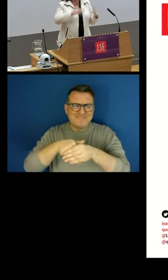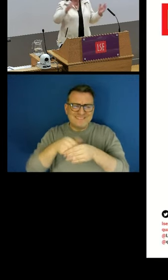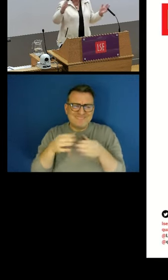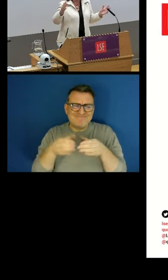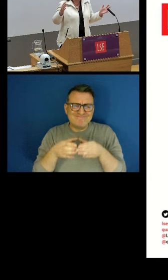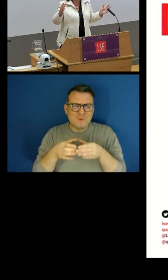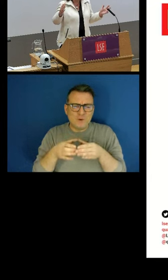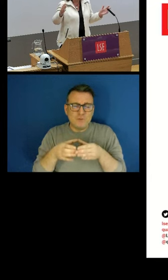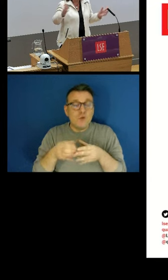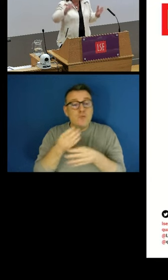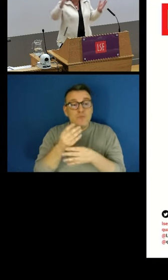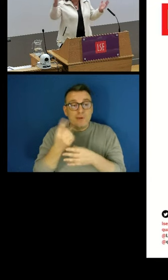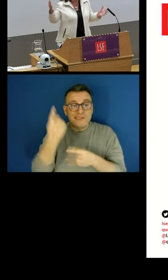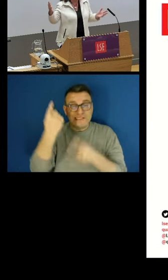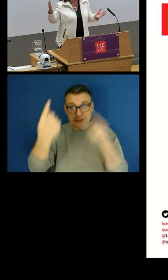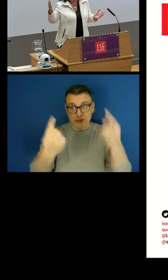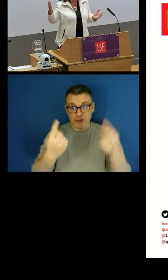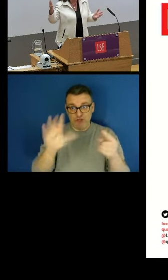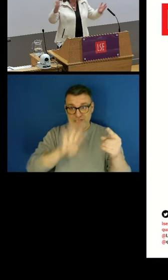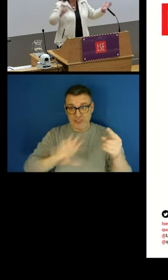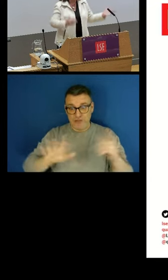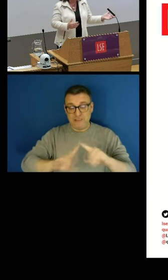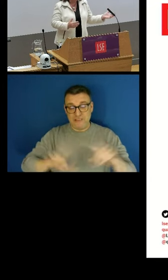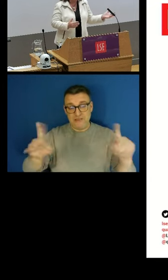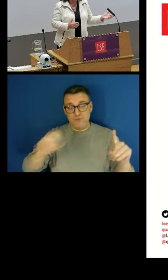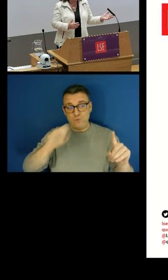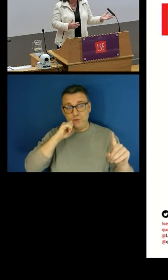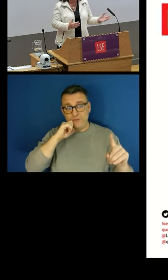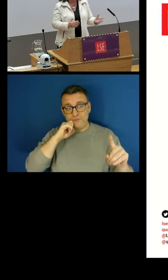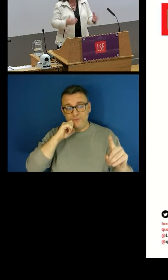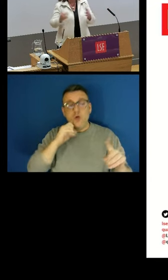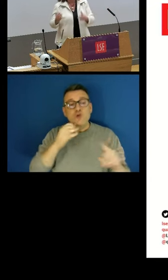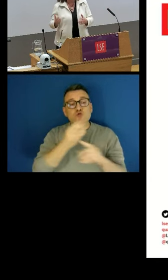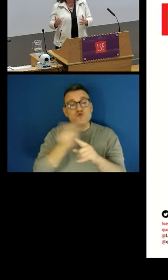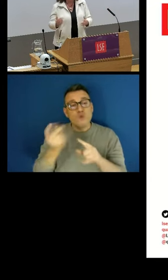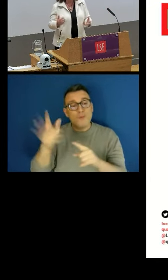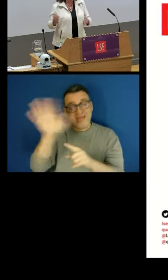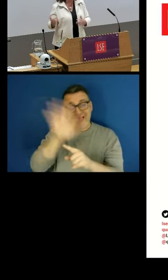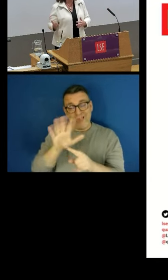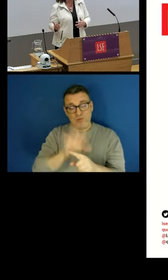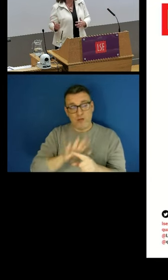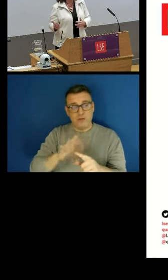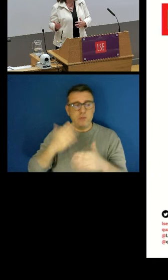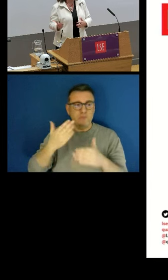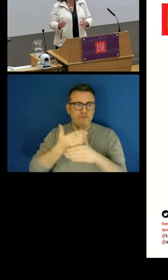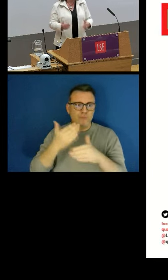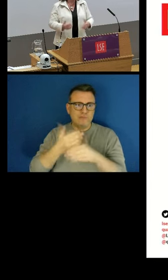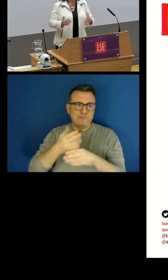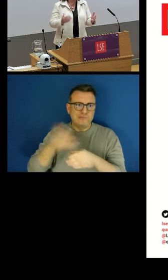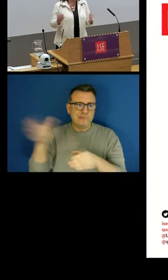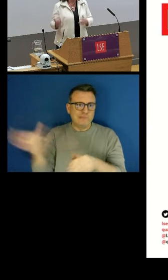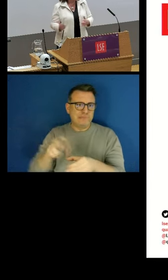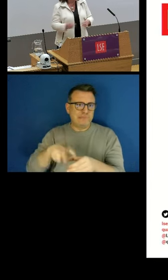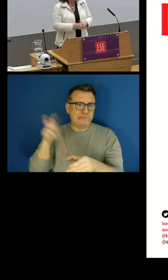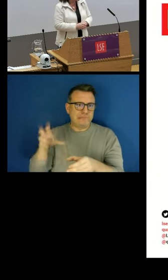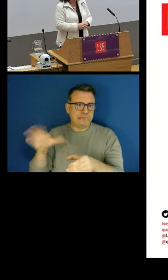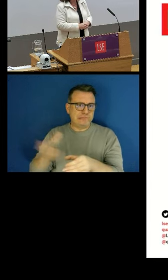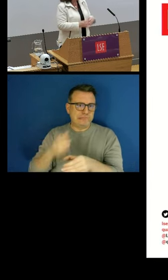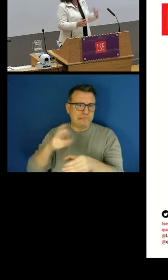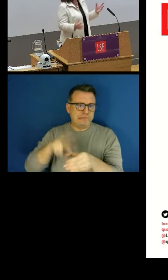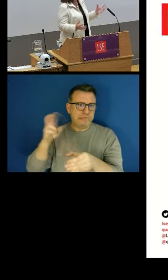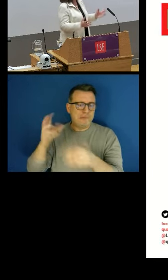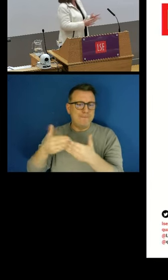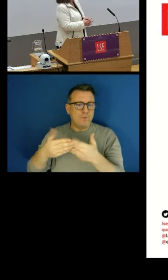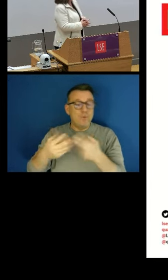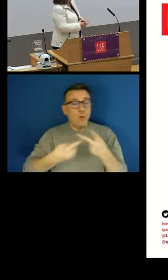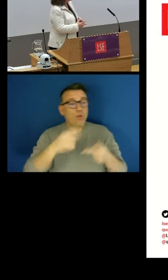regions, for some reason, job rotation is much higher than in others. In other regions, pension coverage is much better than in others.